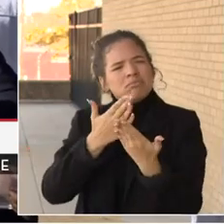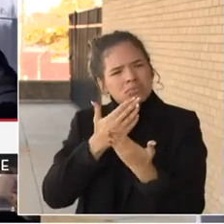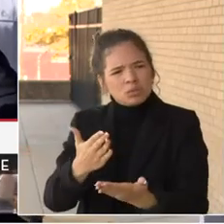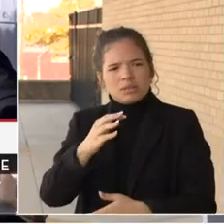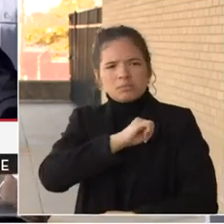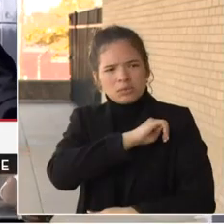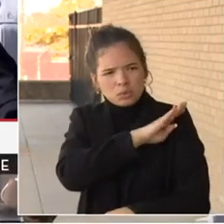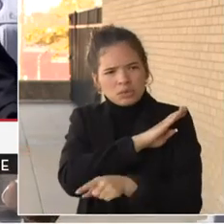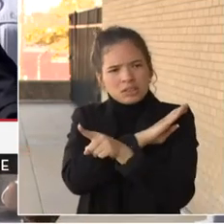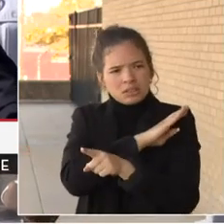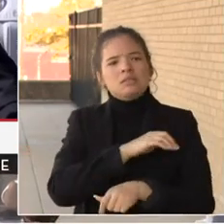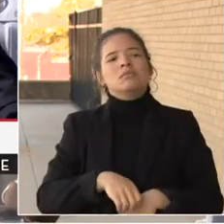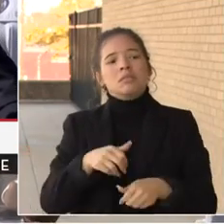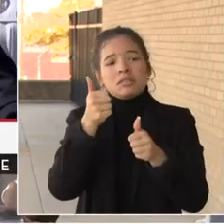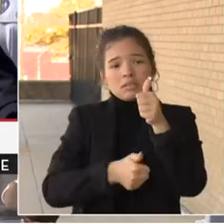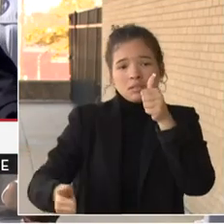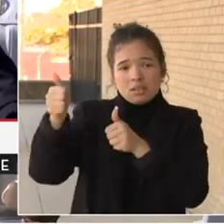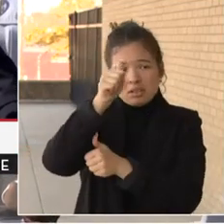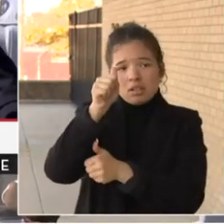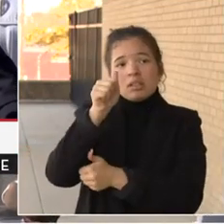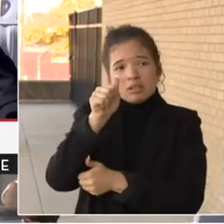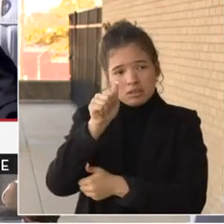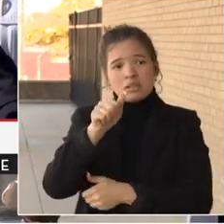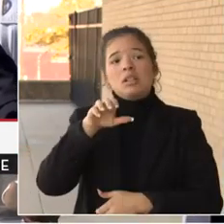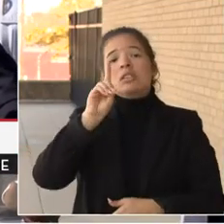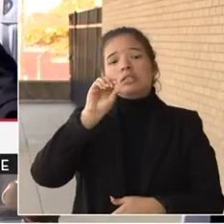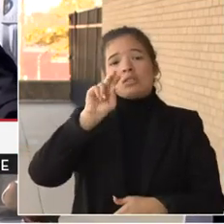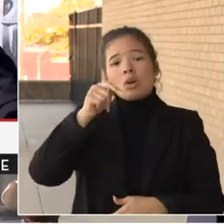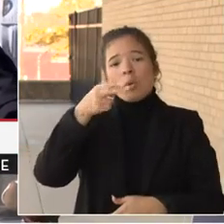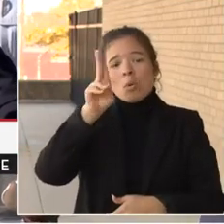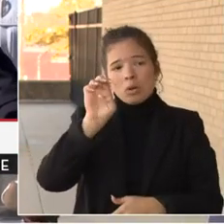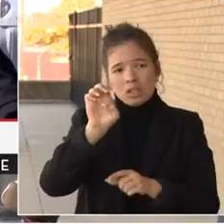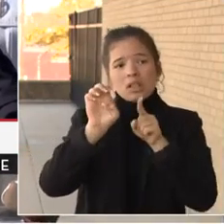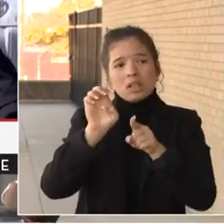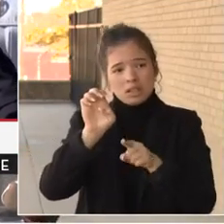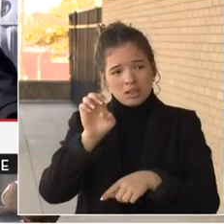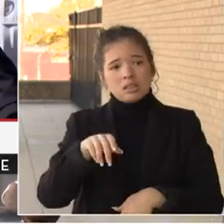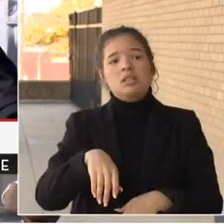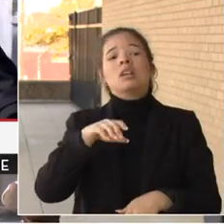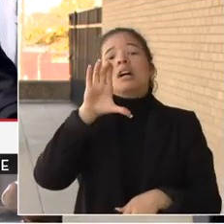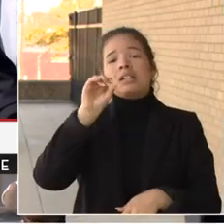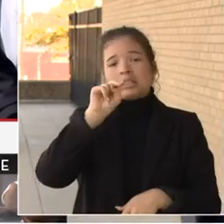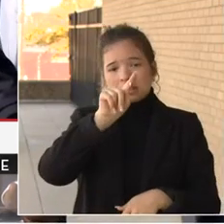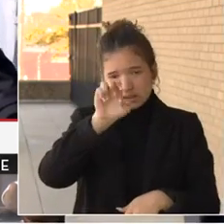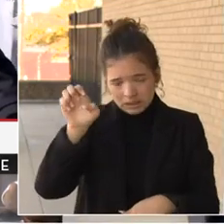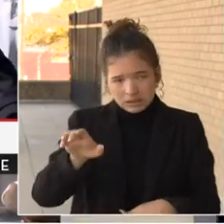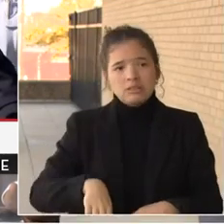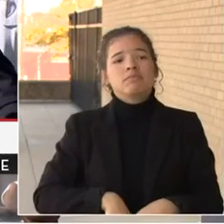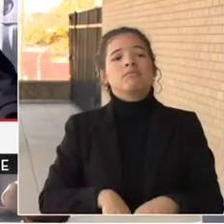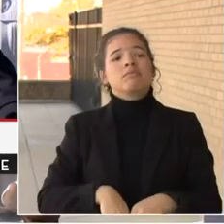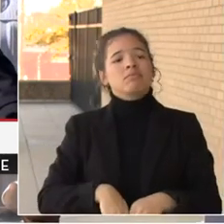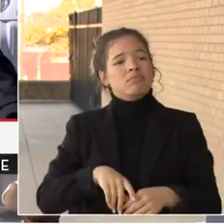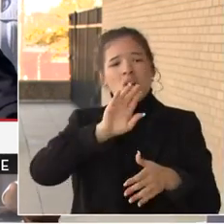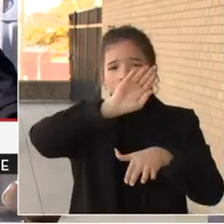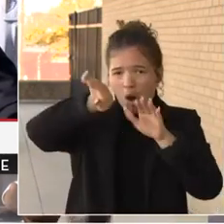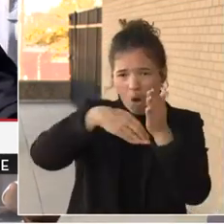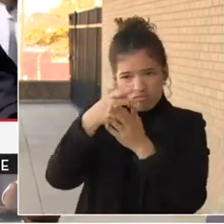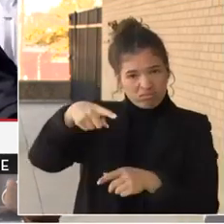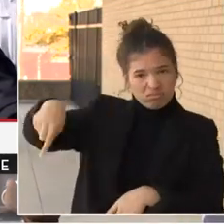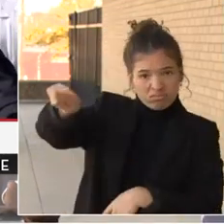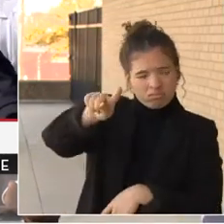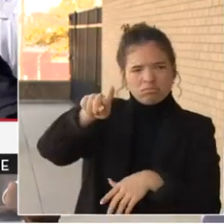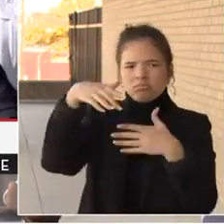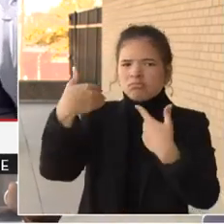Chief Conti, our 5th District Commander, and his entire team for all the work that they've been doing to keep the District of Columbia safe.